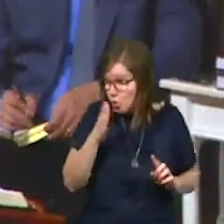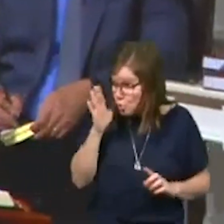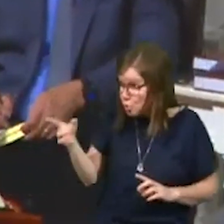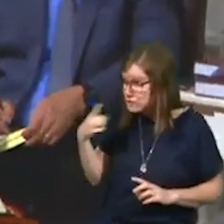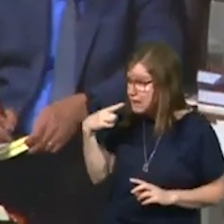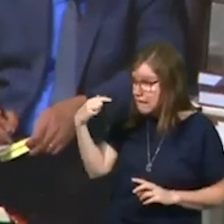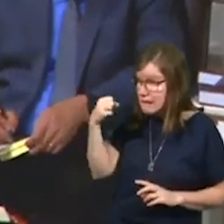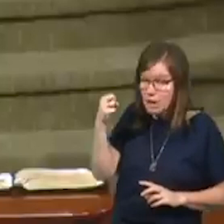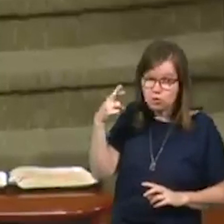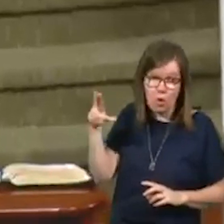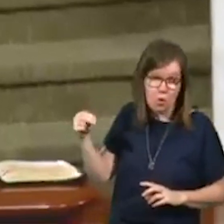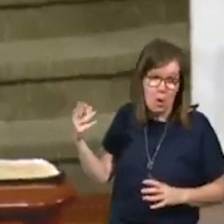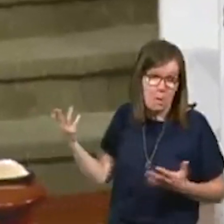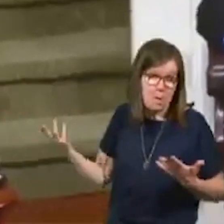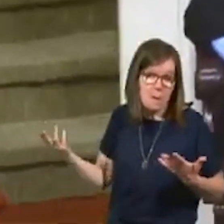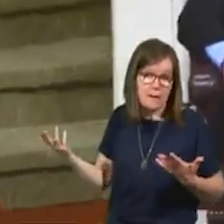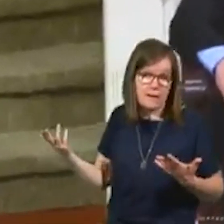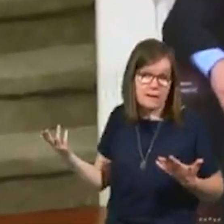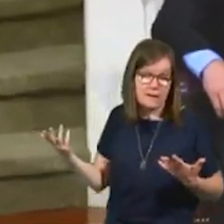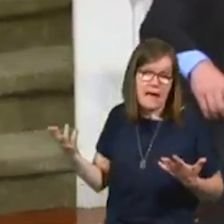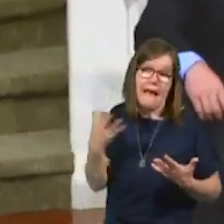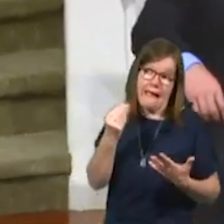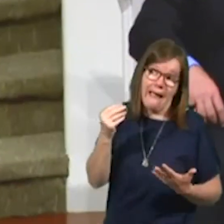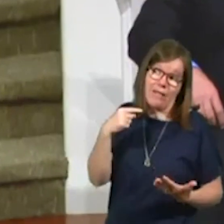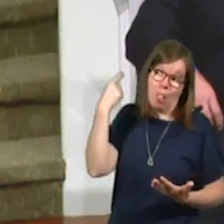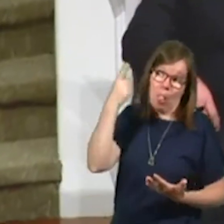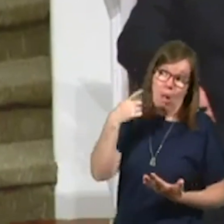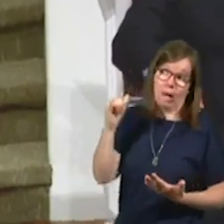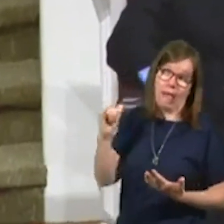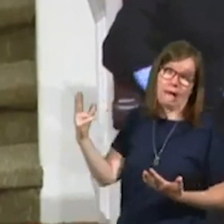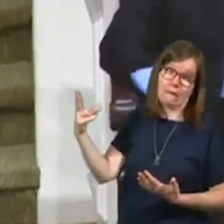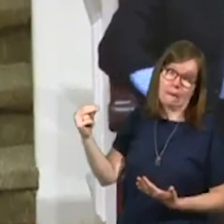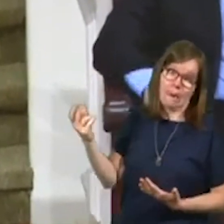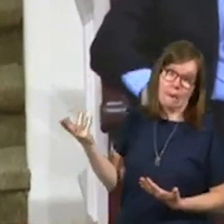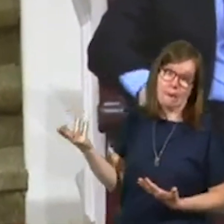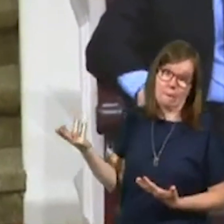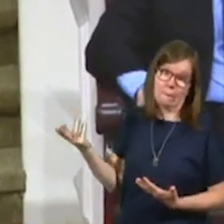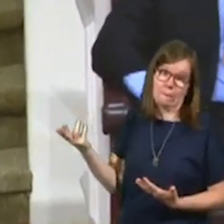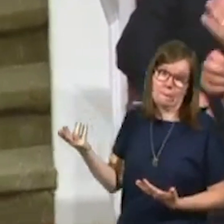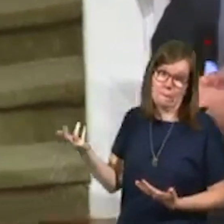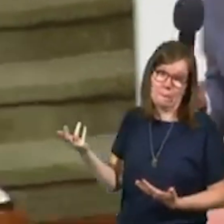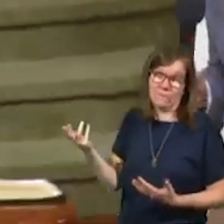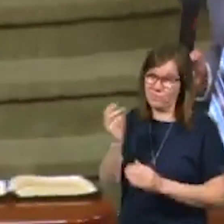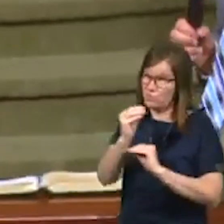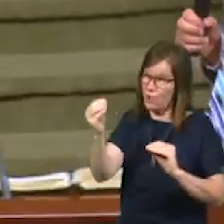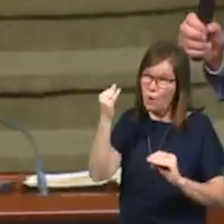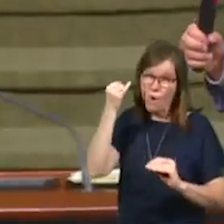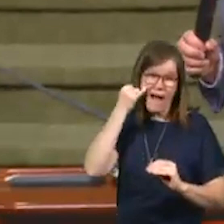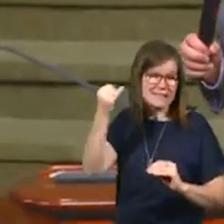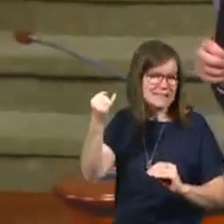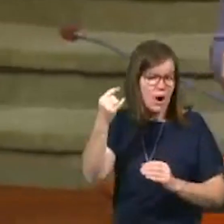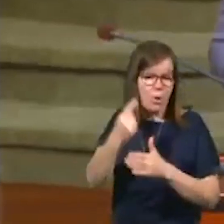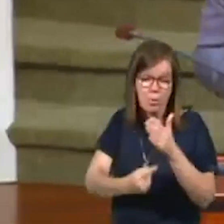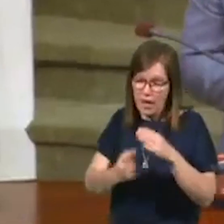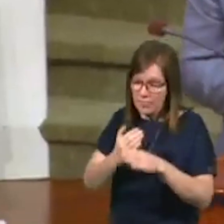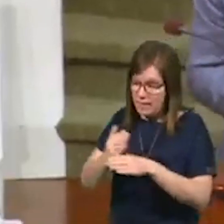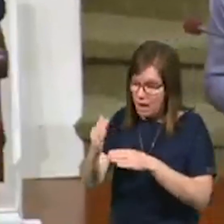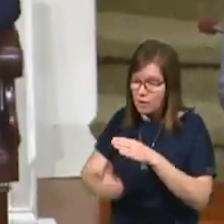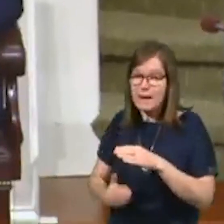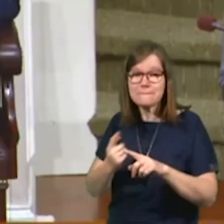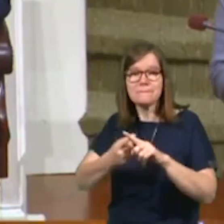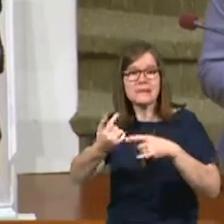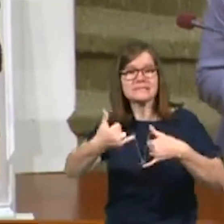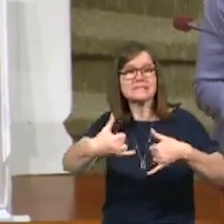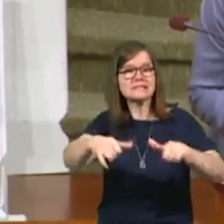going to say yes or no. Matter of fact, it was trending the wrong way. She had no idea what the outcome would be and yet she